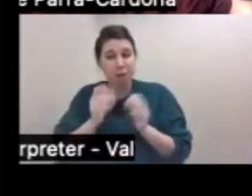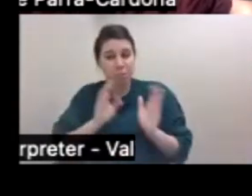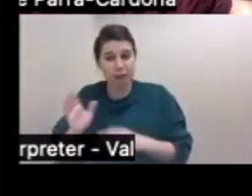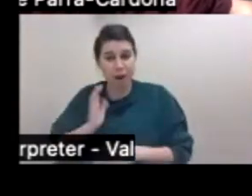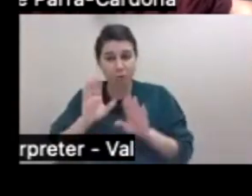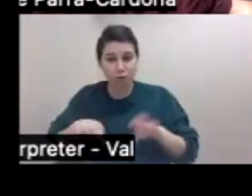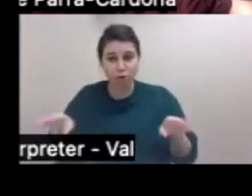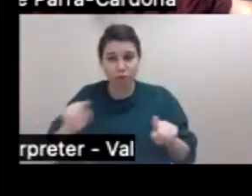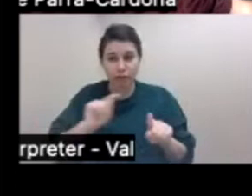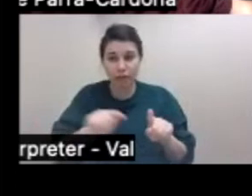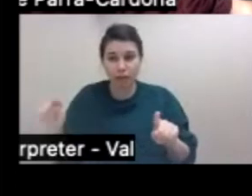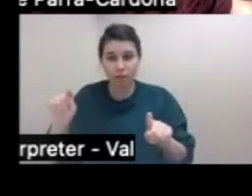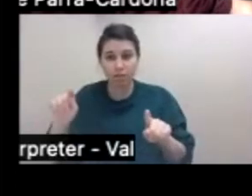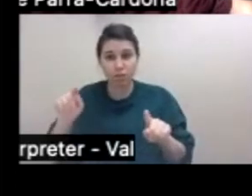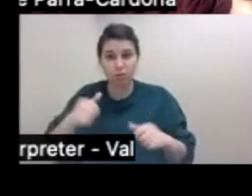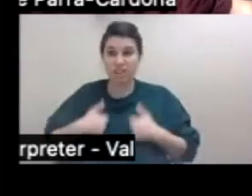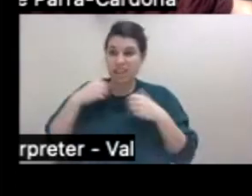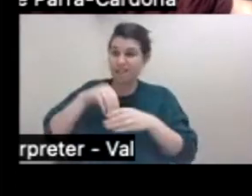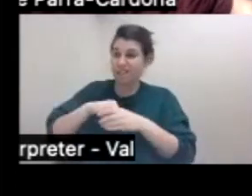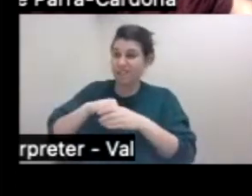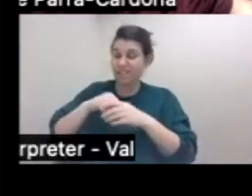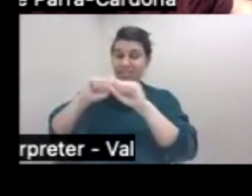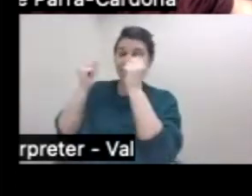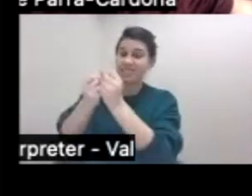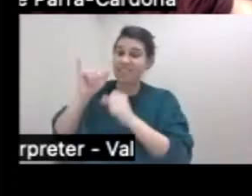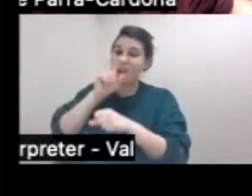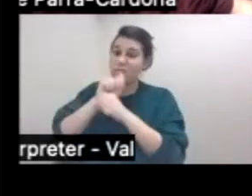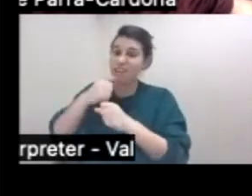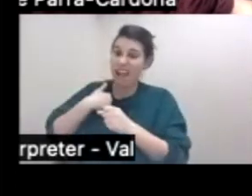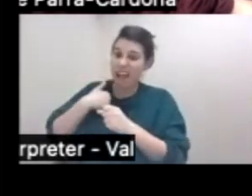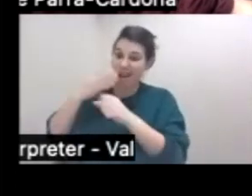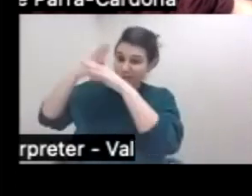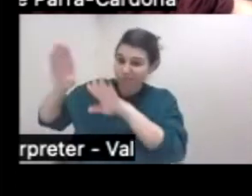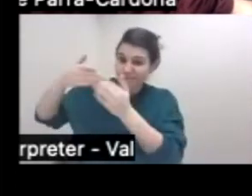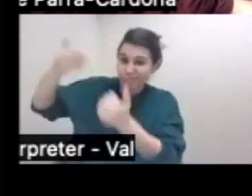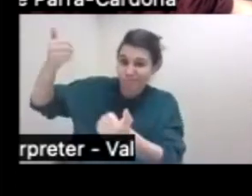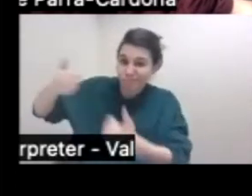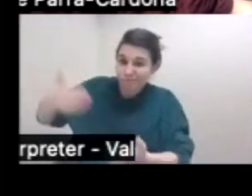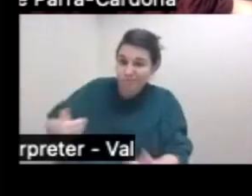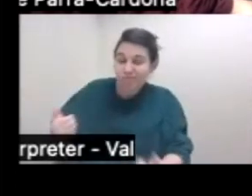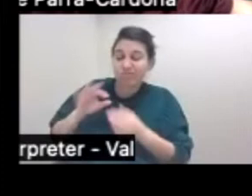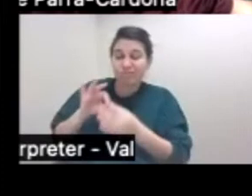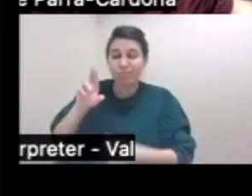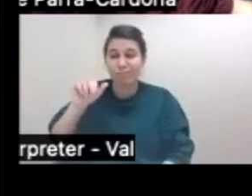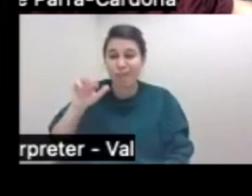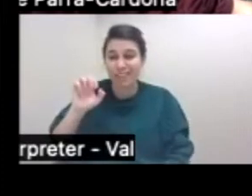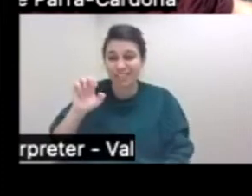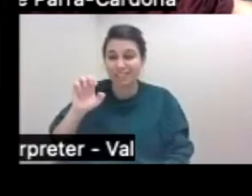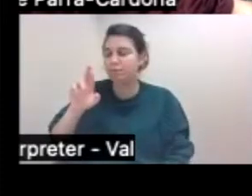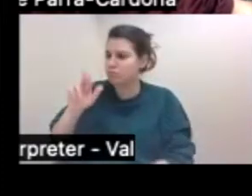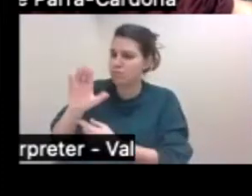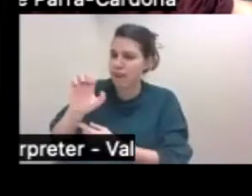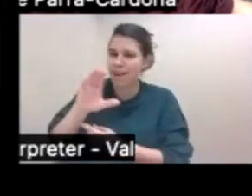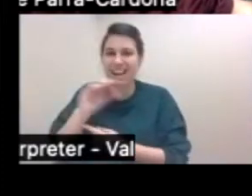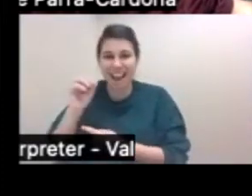that is racially stratified that goes all the way to the slavery that we have experienced. And, you know, and we are in the